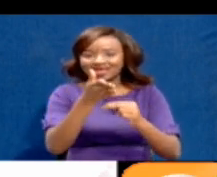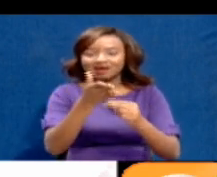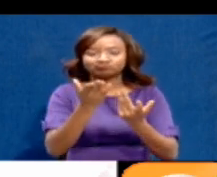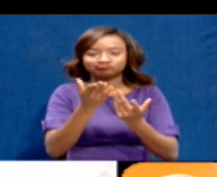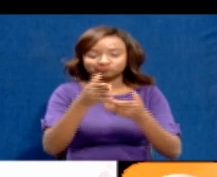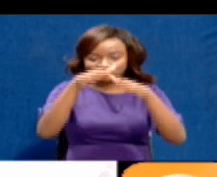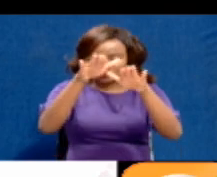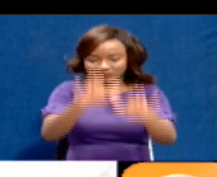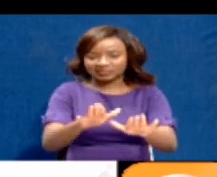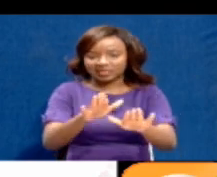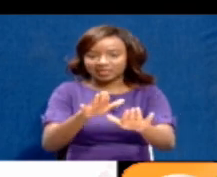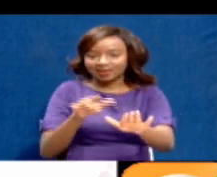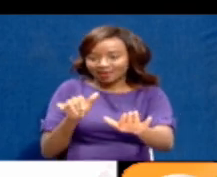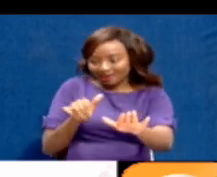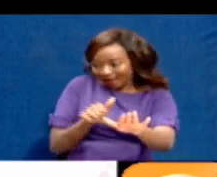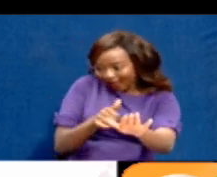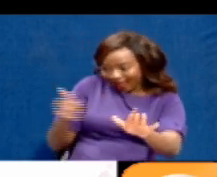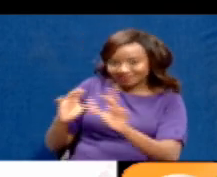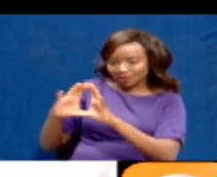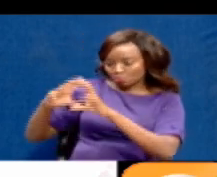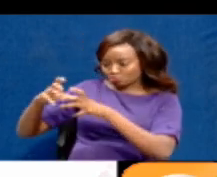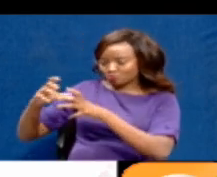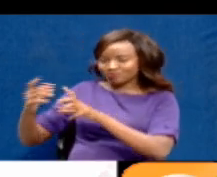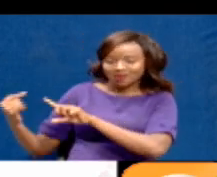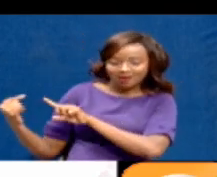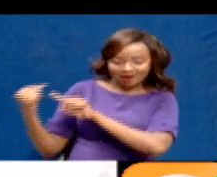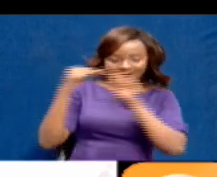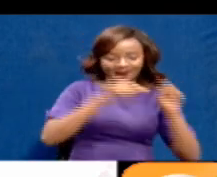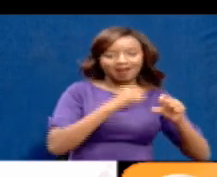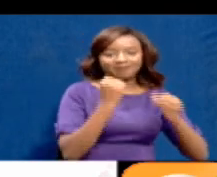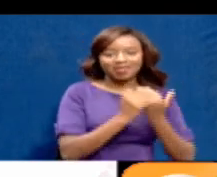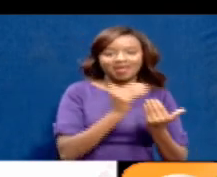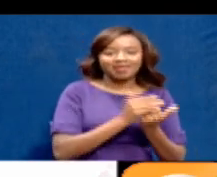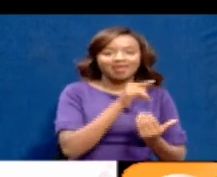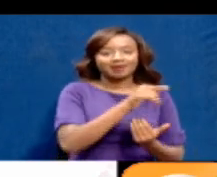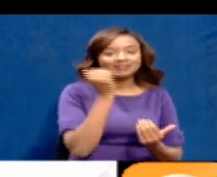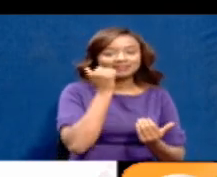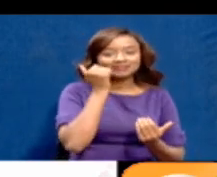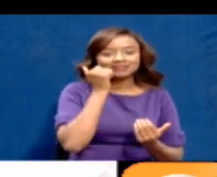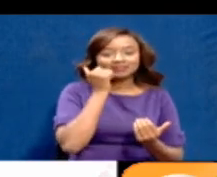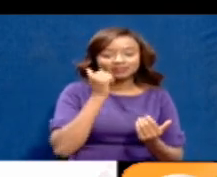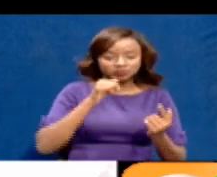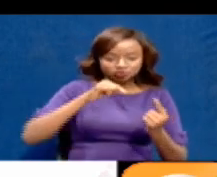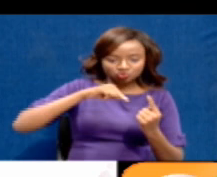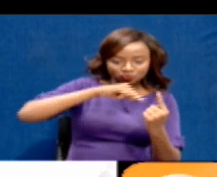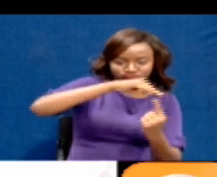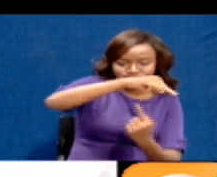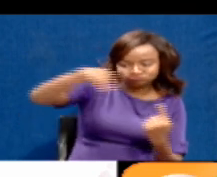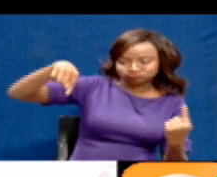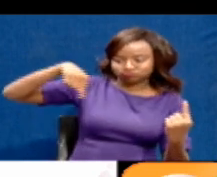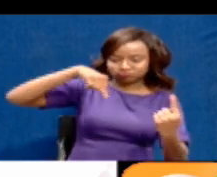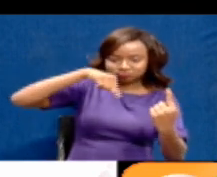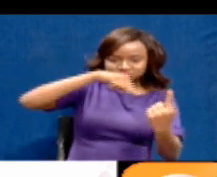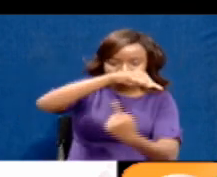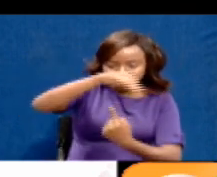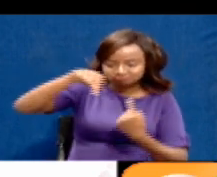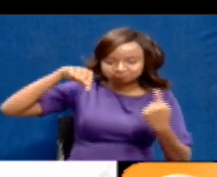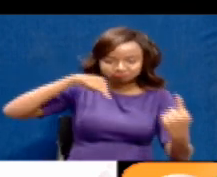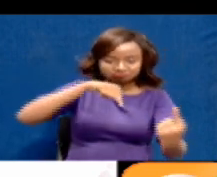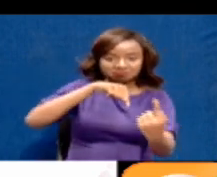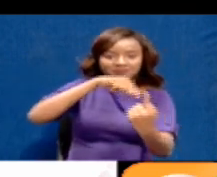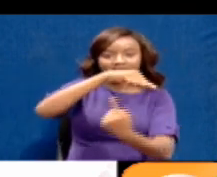Point Hotel, where we keep them for two weeks before the other team also takes a break.